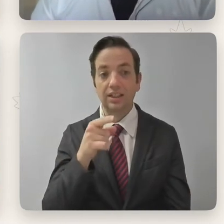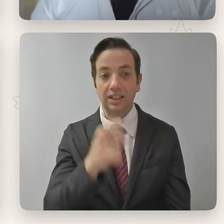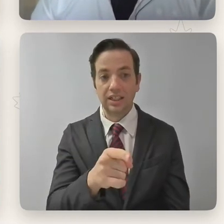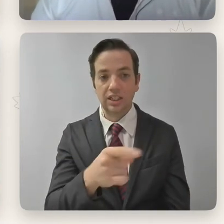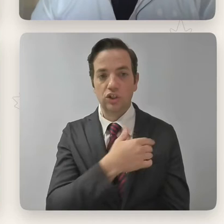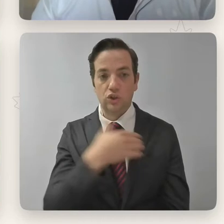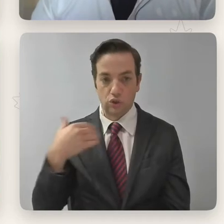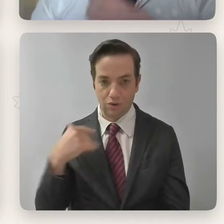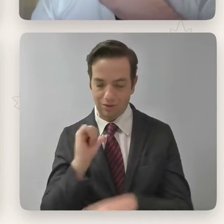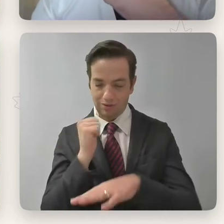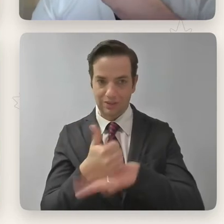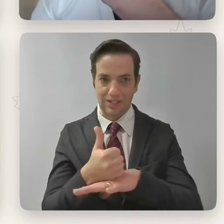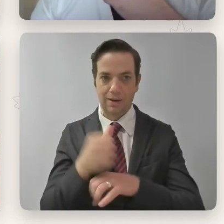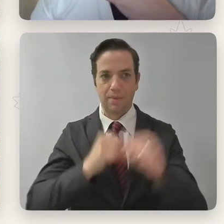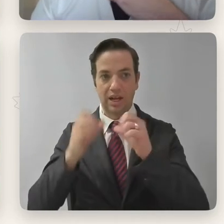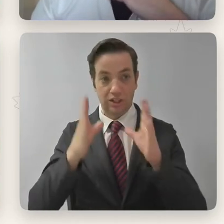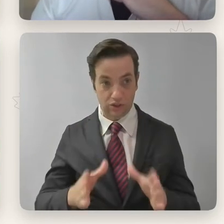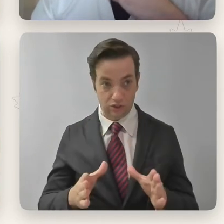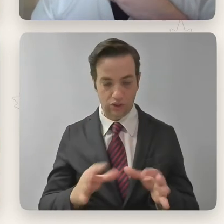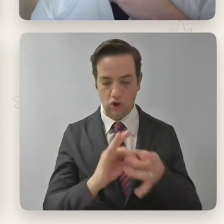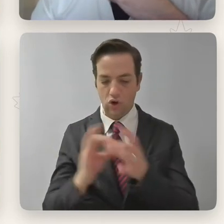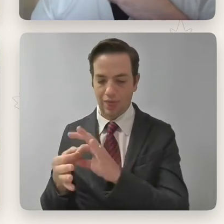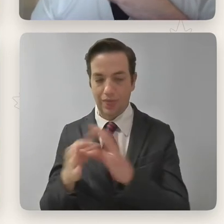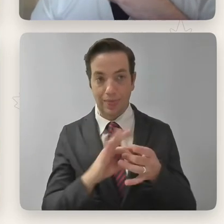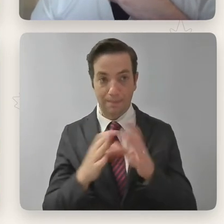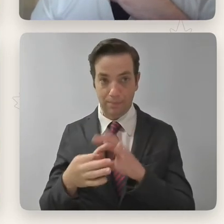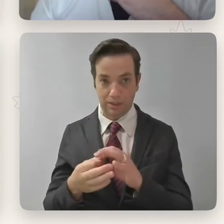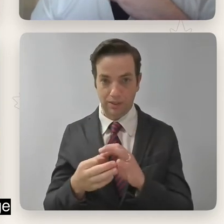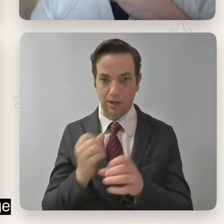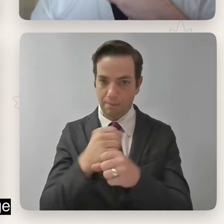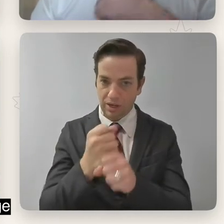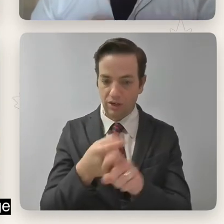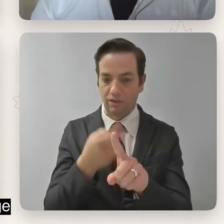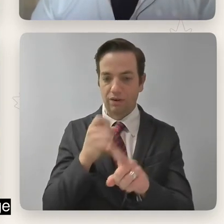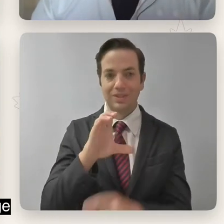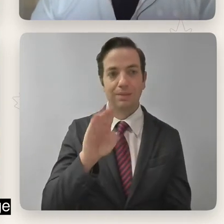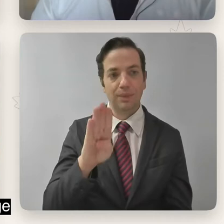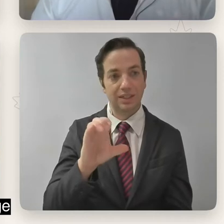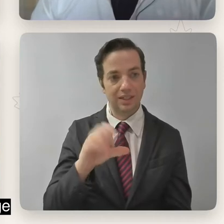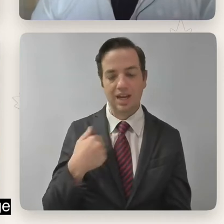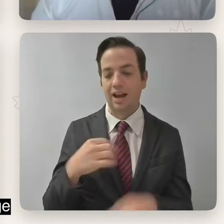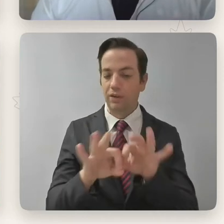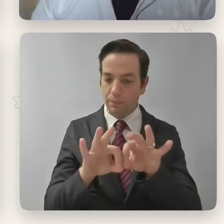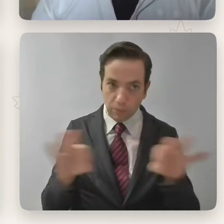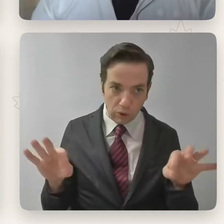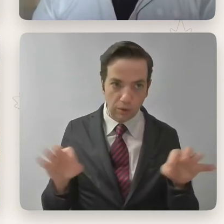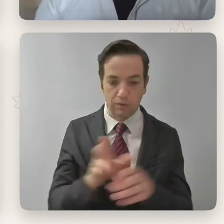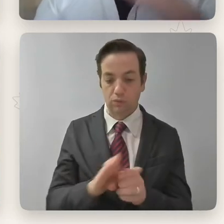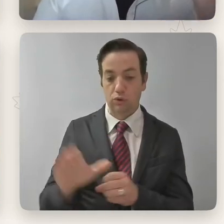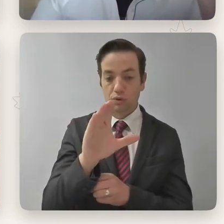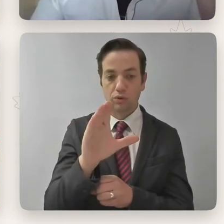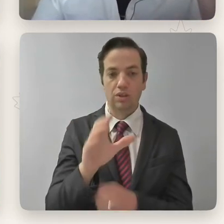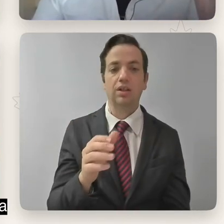producer for the CBC. Uh, he holds diplomas in interactive media arts and film from Assiniboine community college in Toronto film